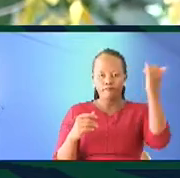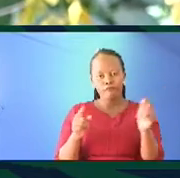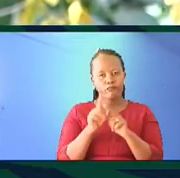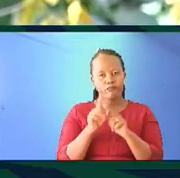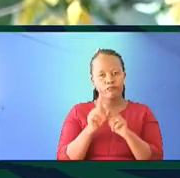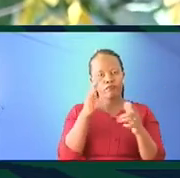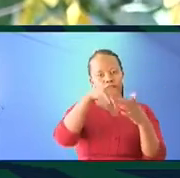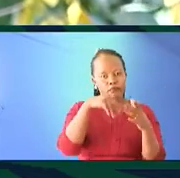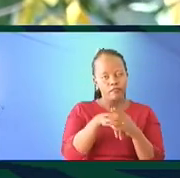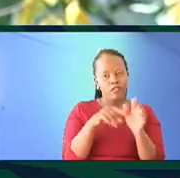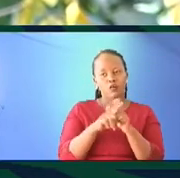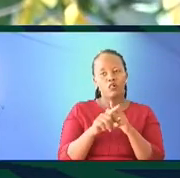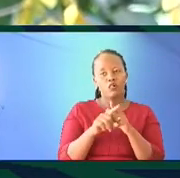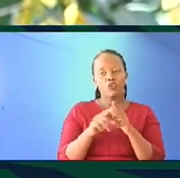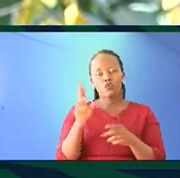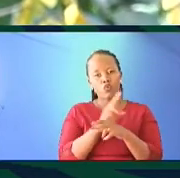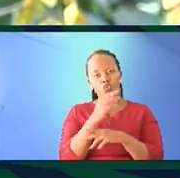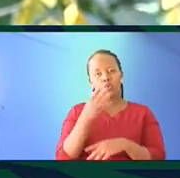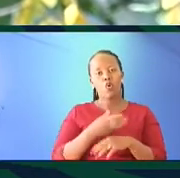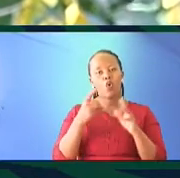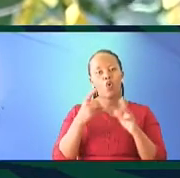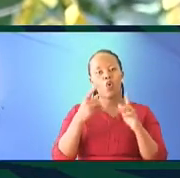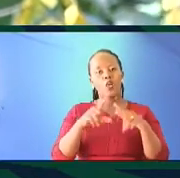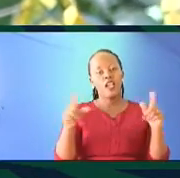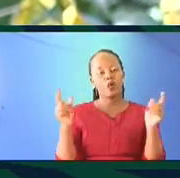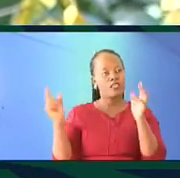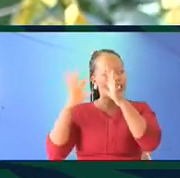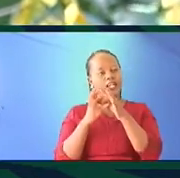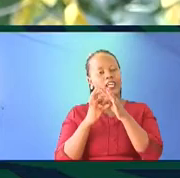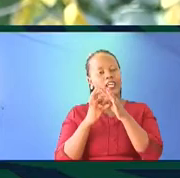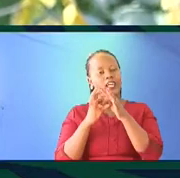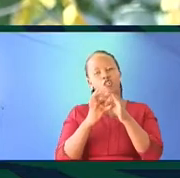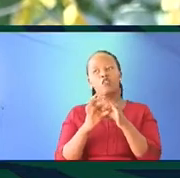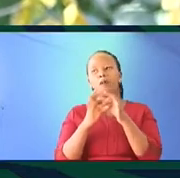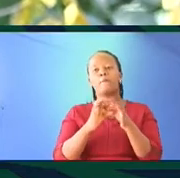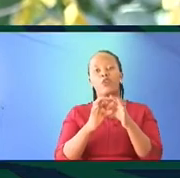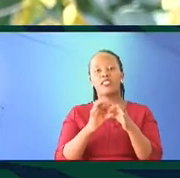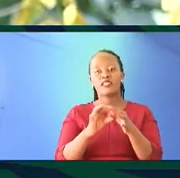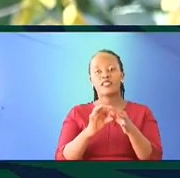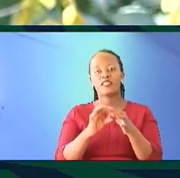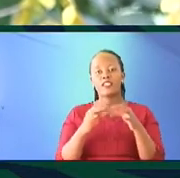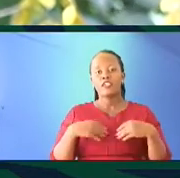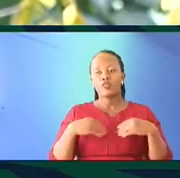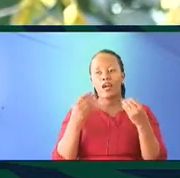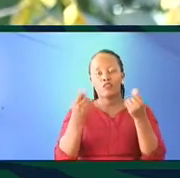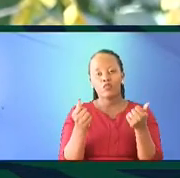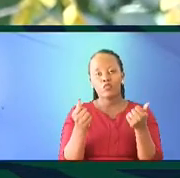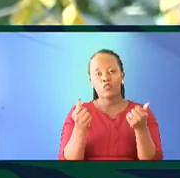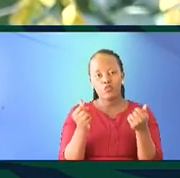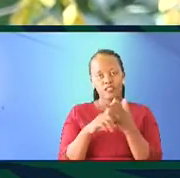They have used their own language, cultural, belonging, to come up with solutions,